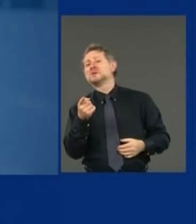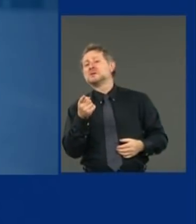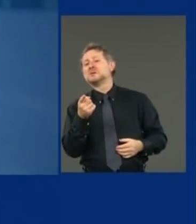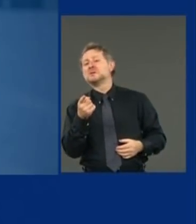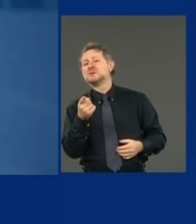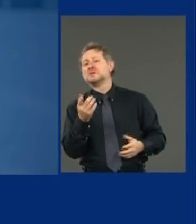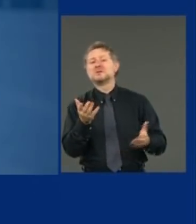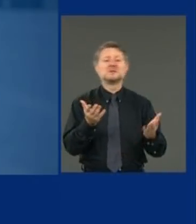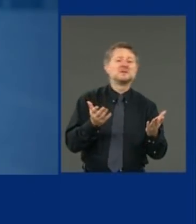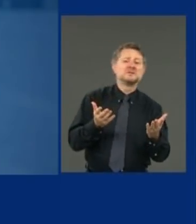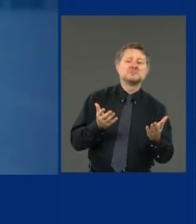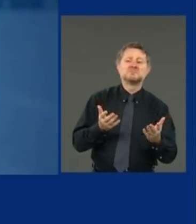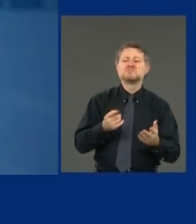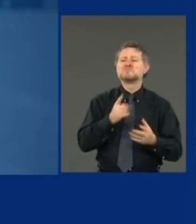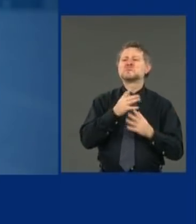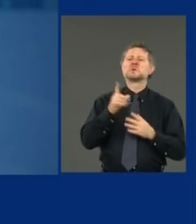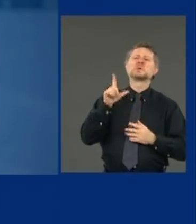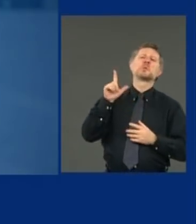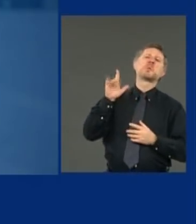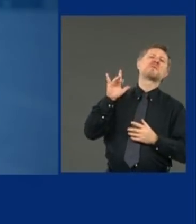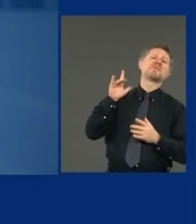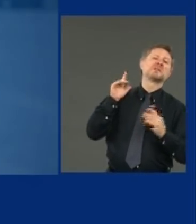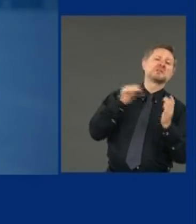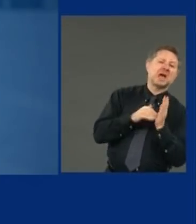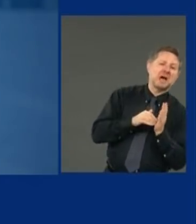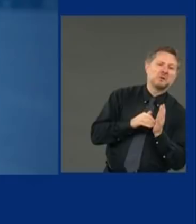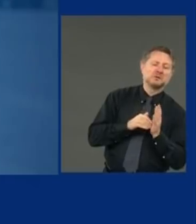Sif? I'll go with 25. 25?